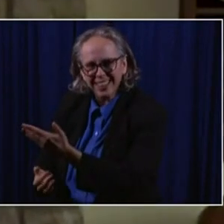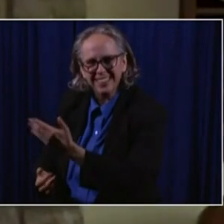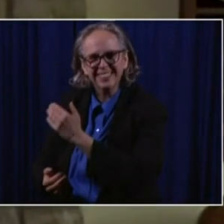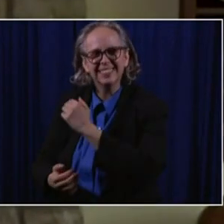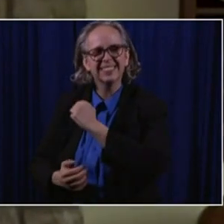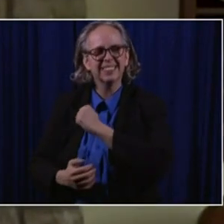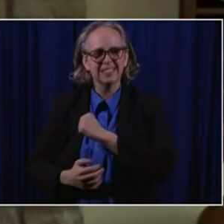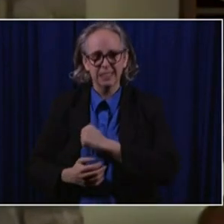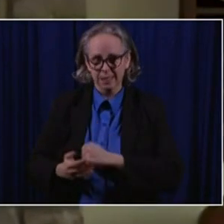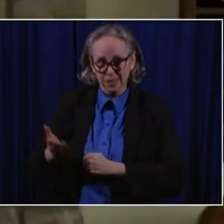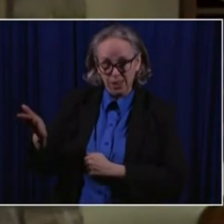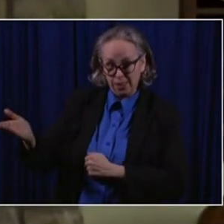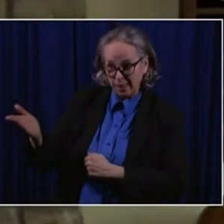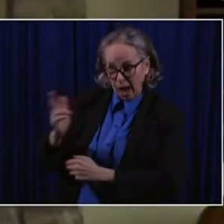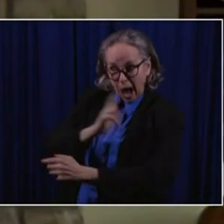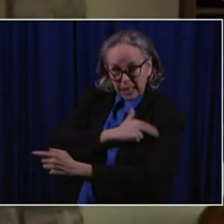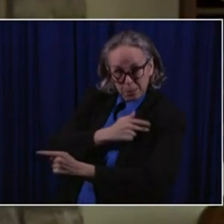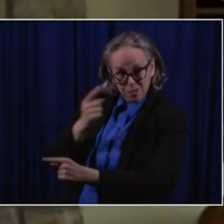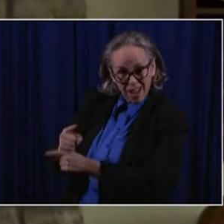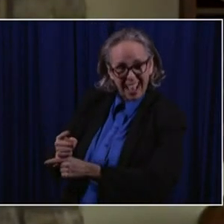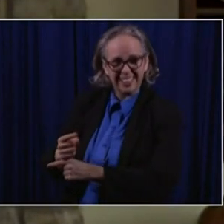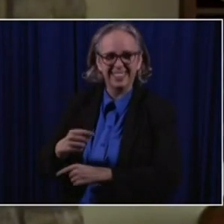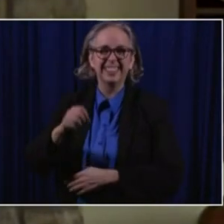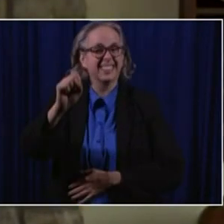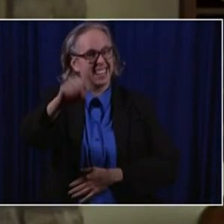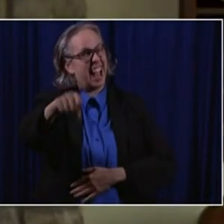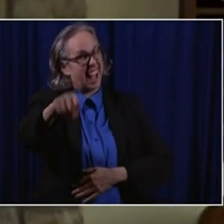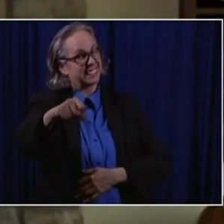there. I am.